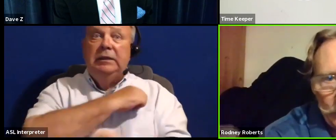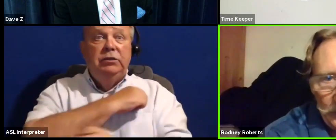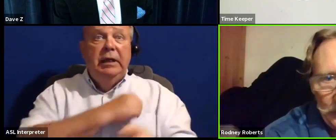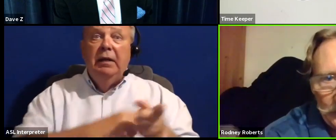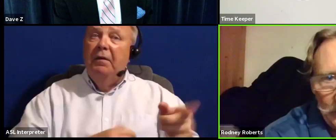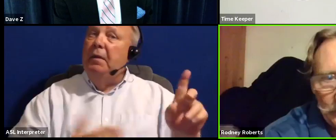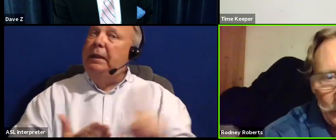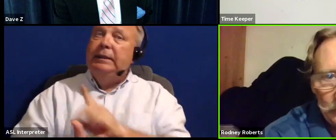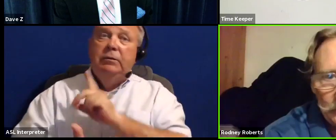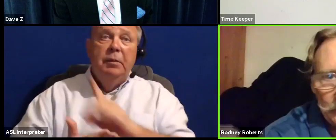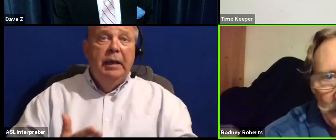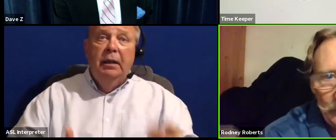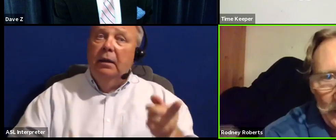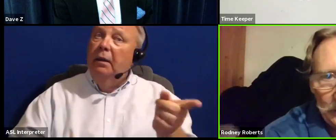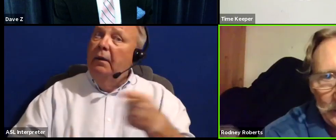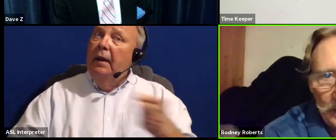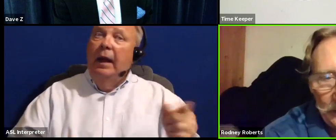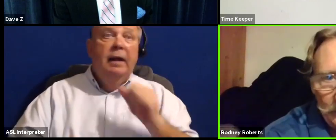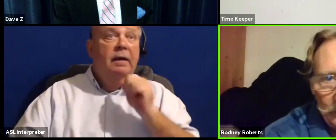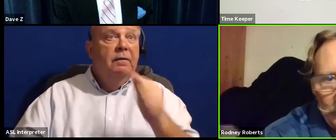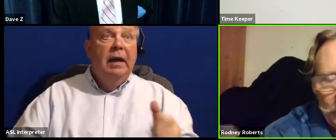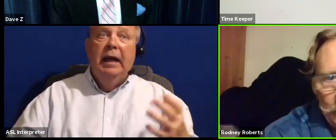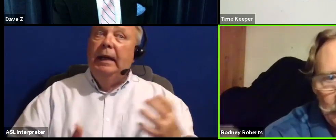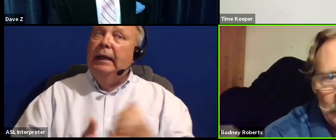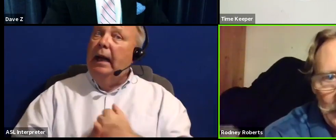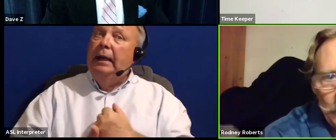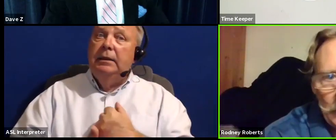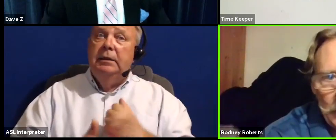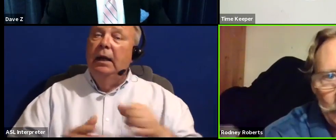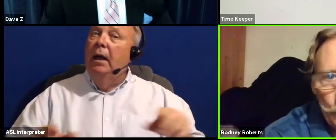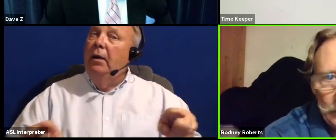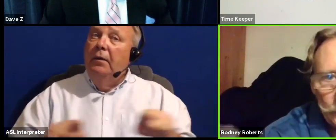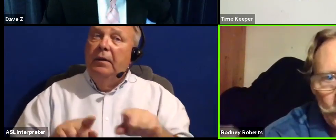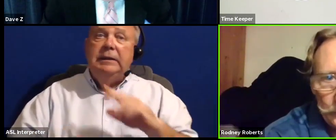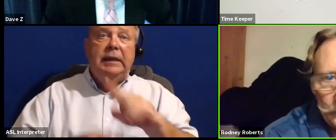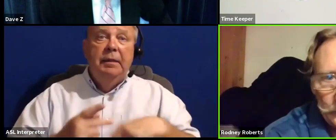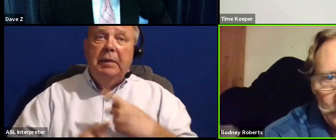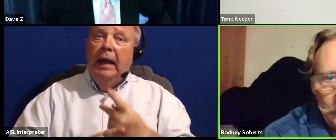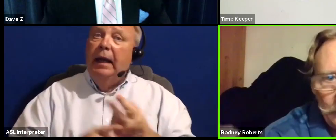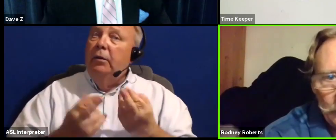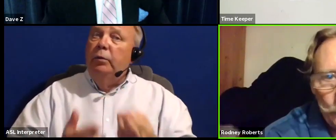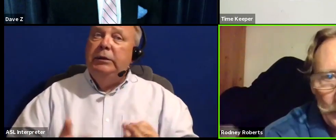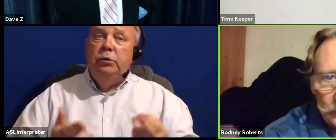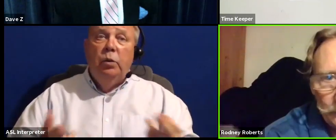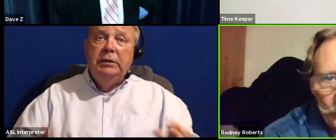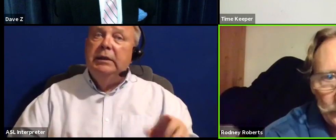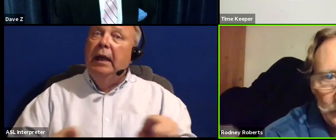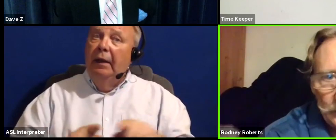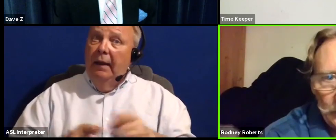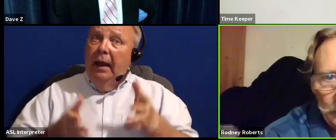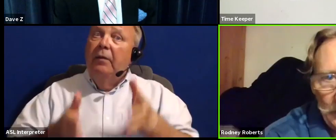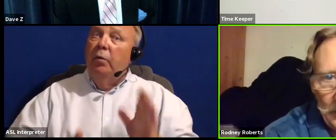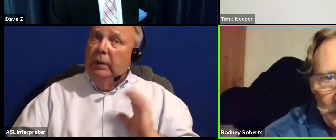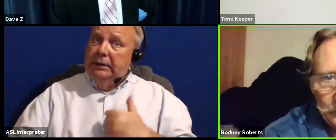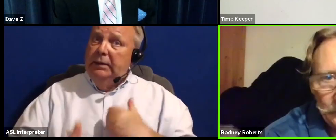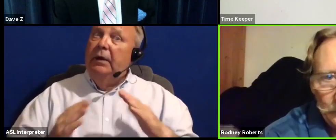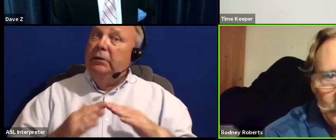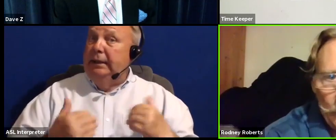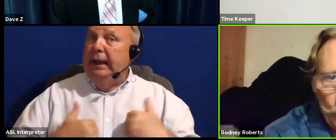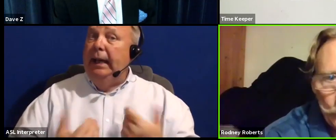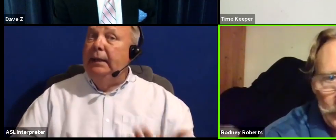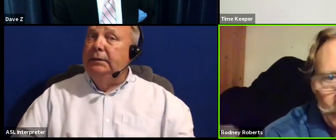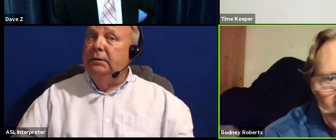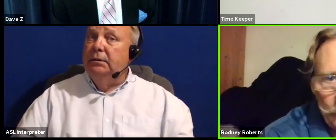discriminated against because they have not got the same kind of resources that the rest of our city has.